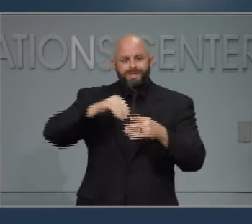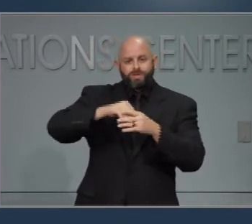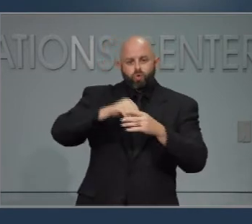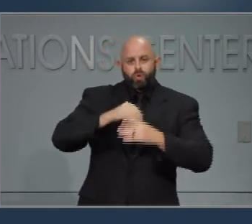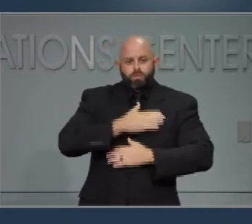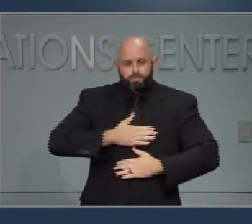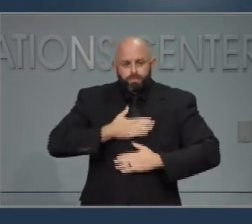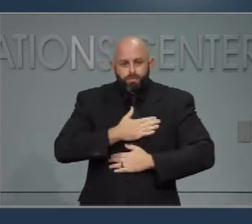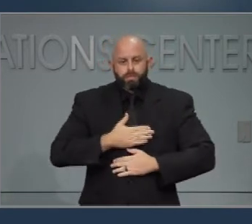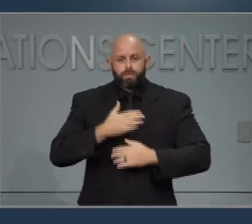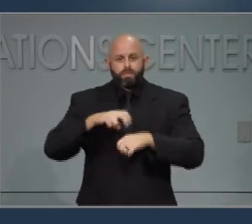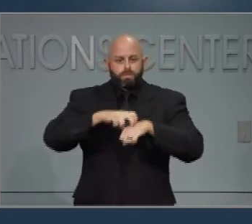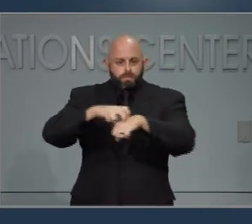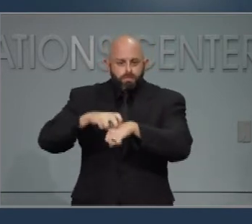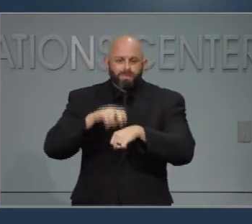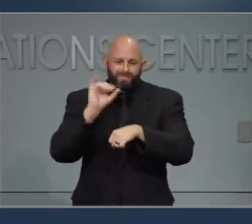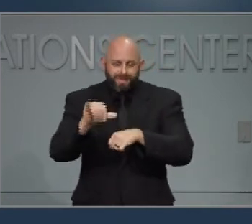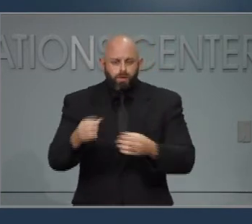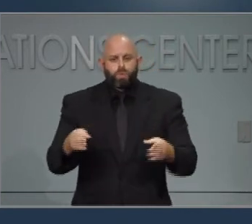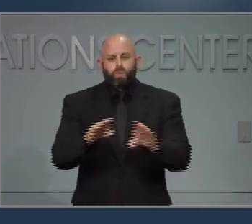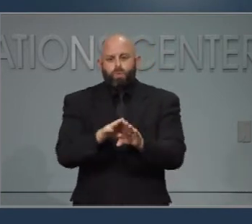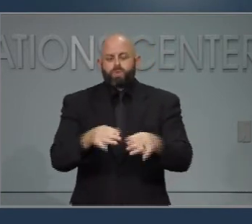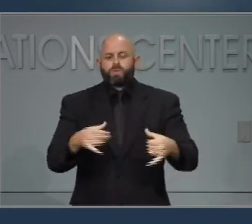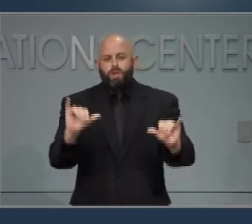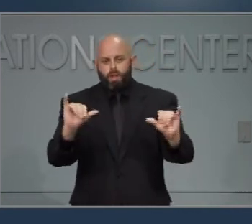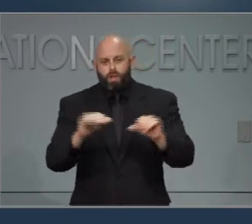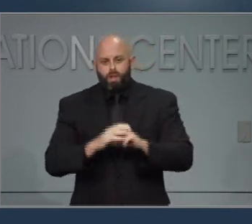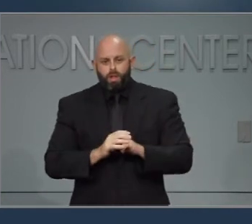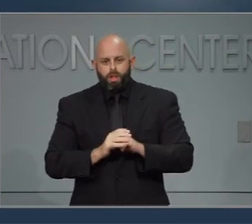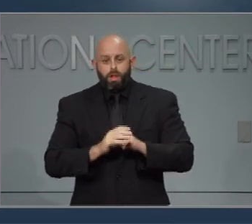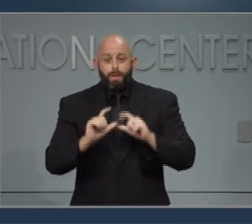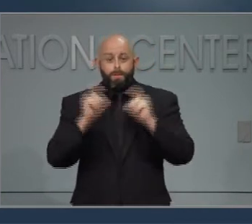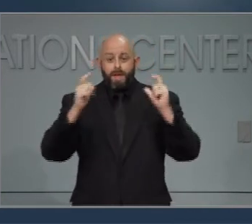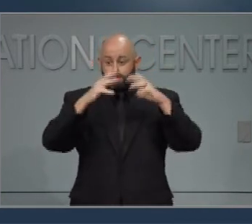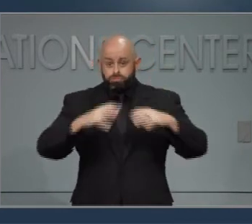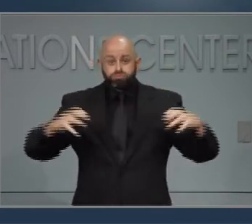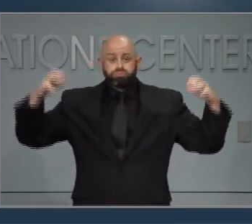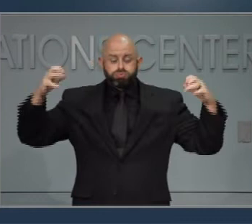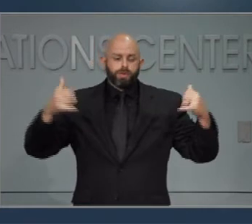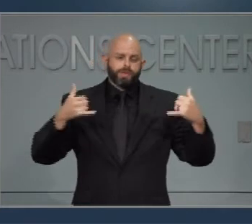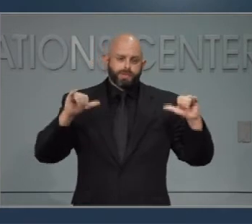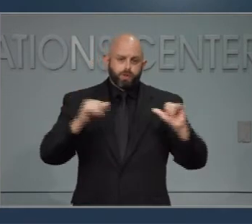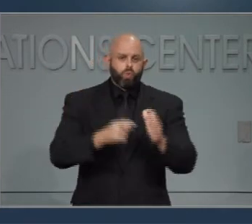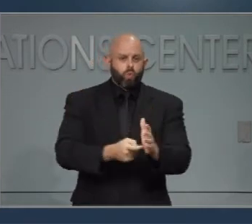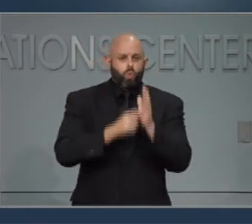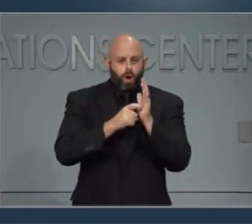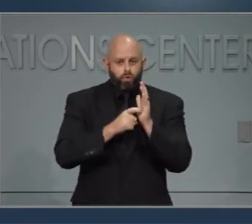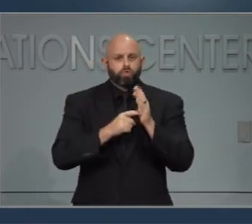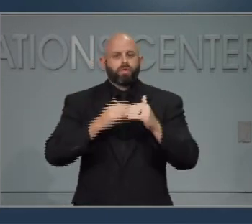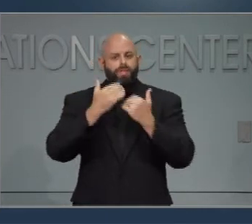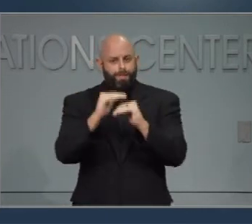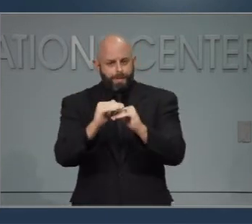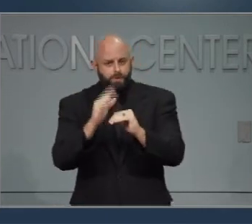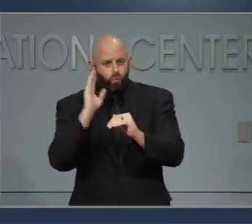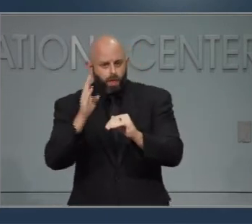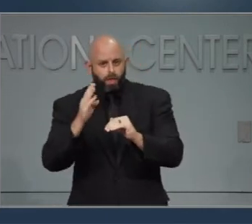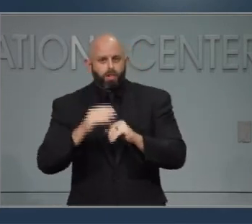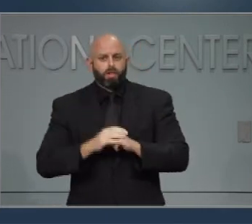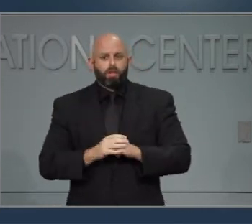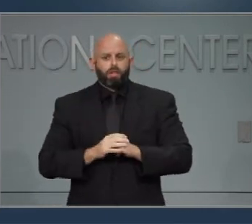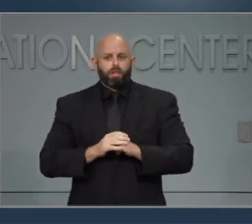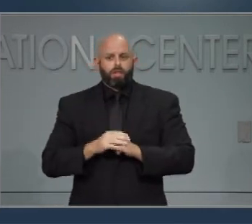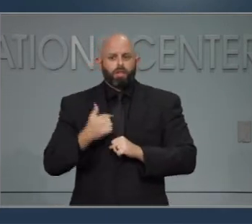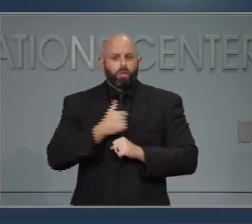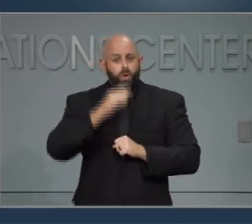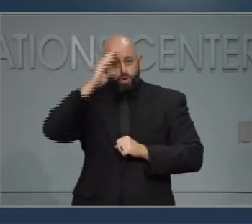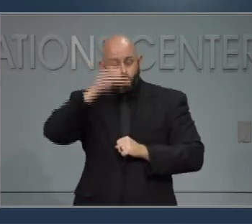amusement parks. And large venues will still be subject to the mass gathering limits. We know that big